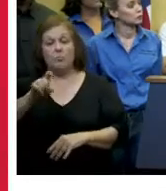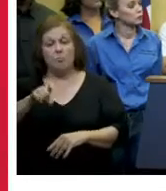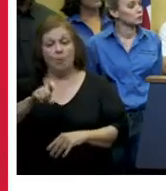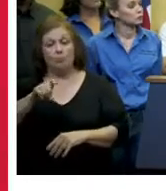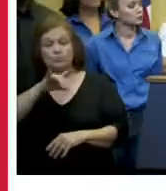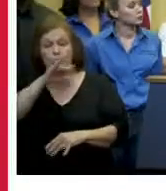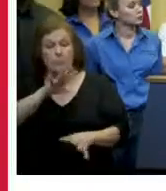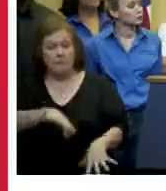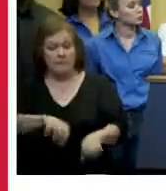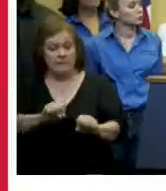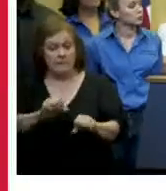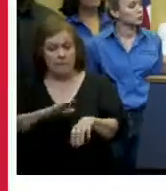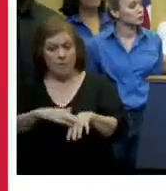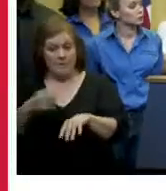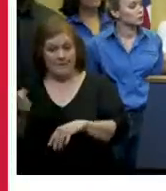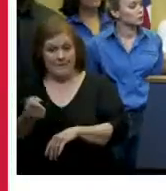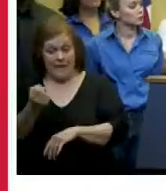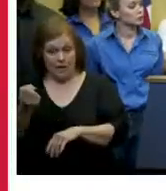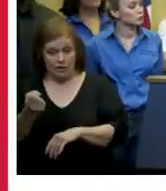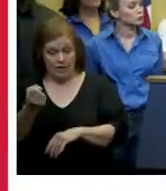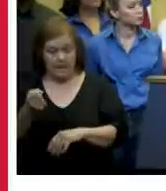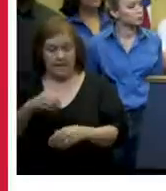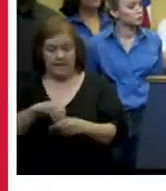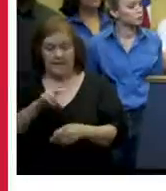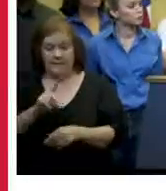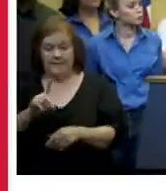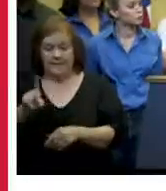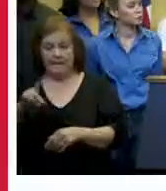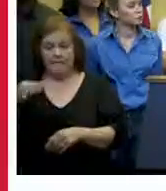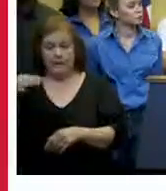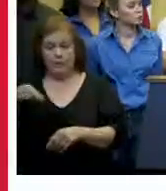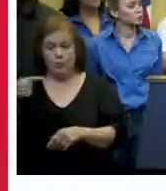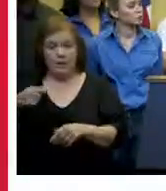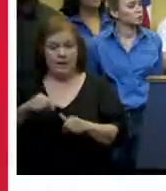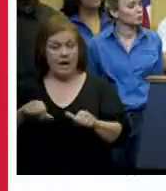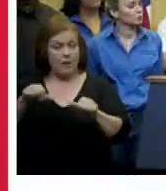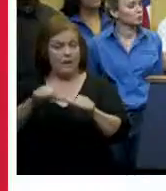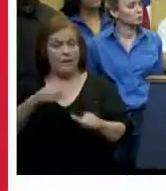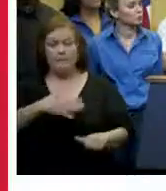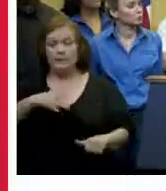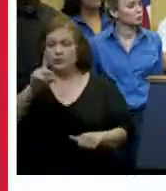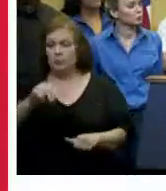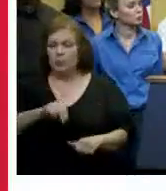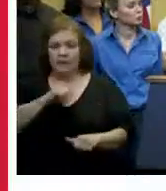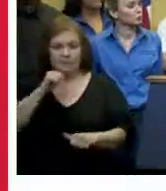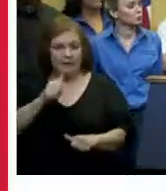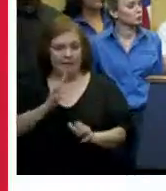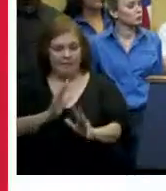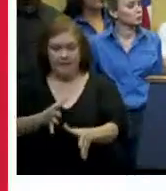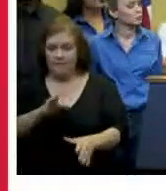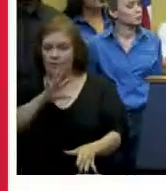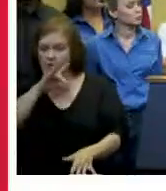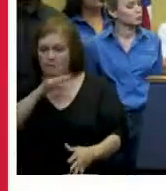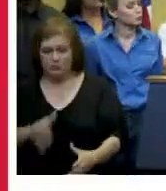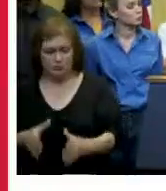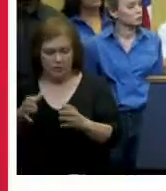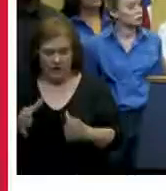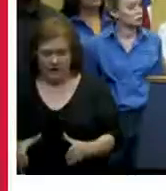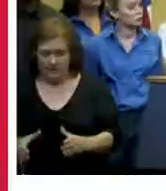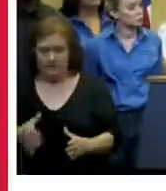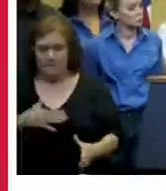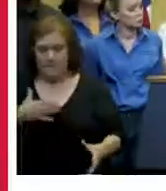outside of the french quarters in ddd do not place your carts curbside and although